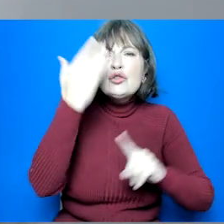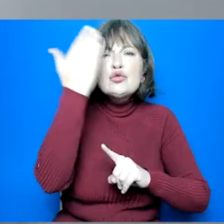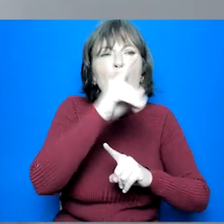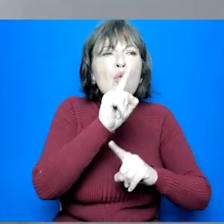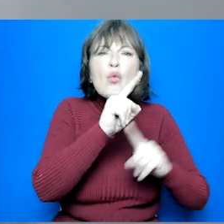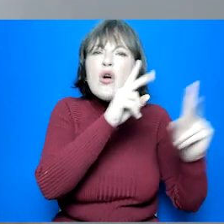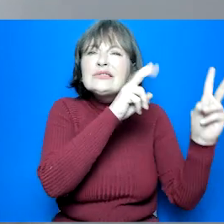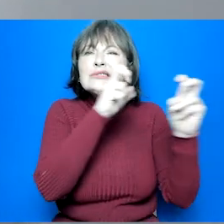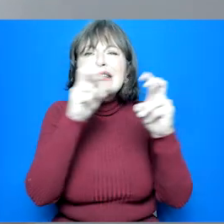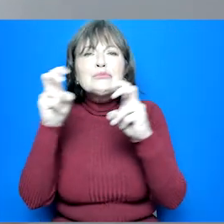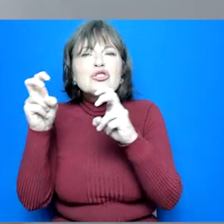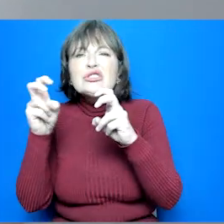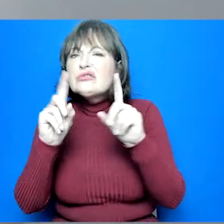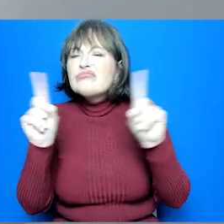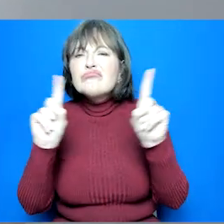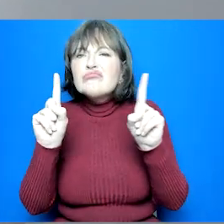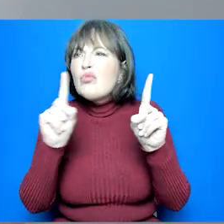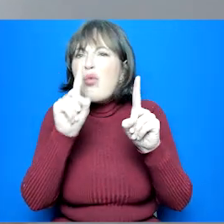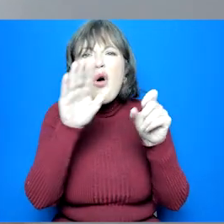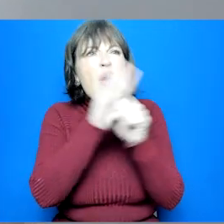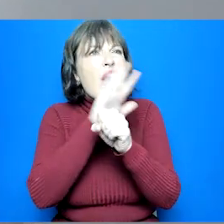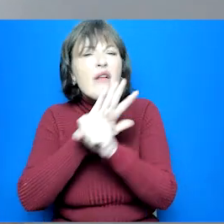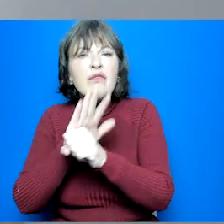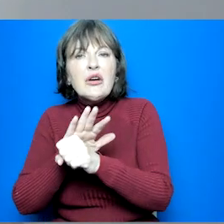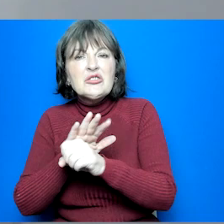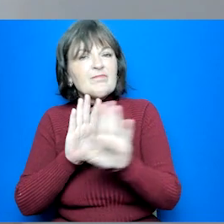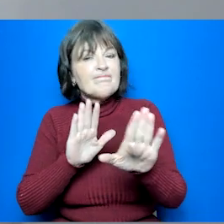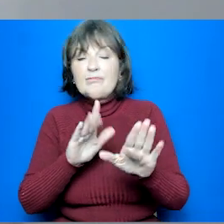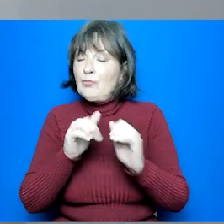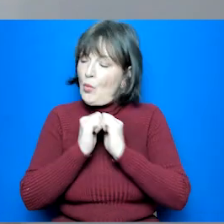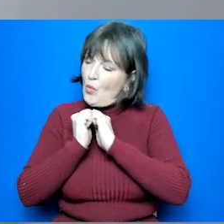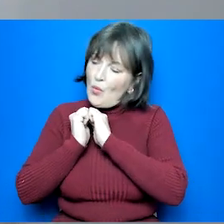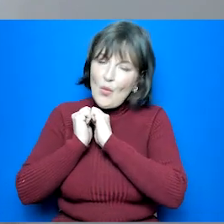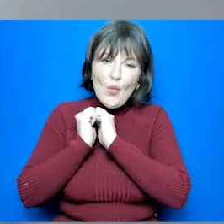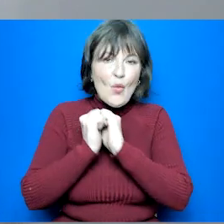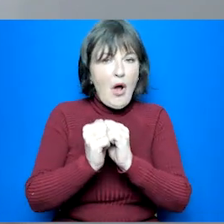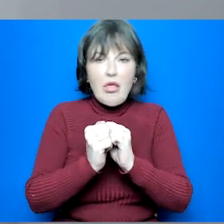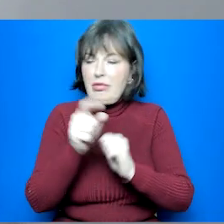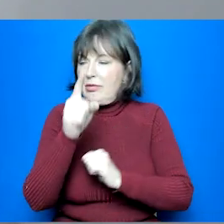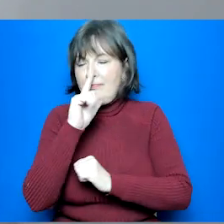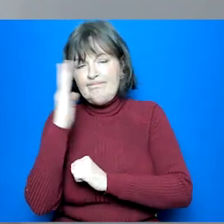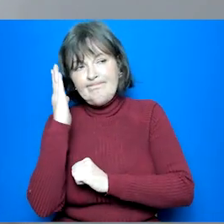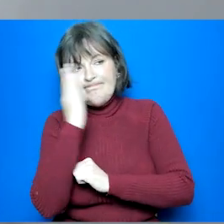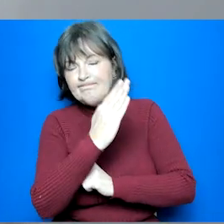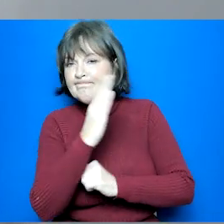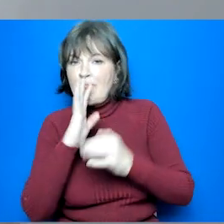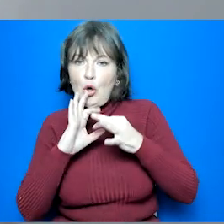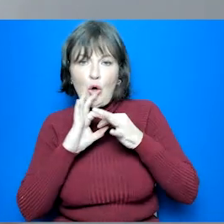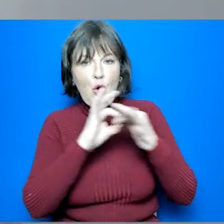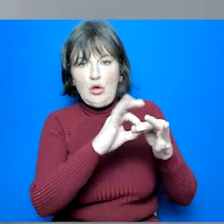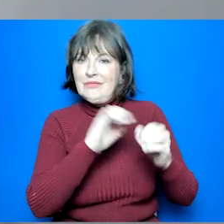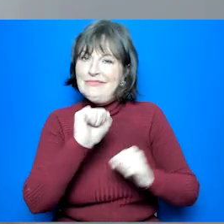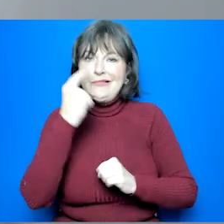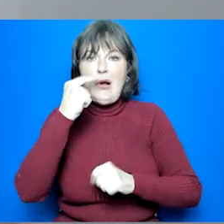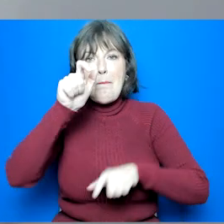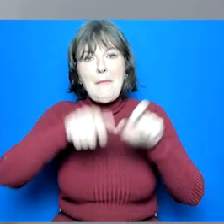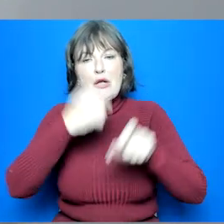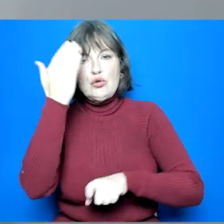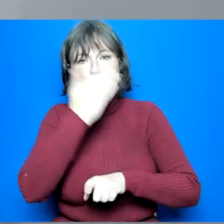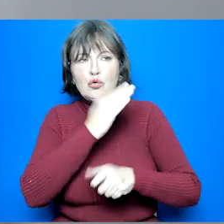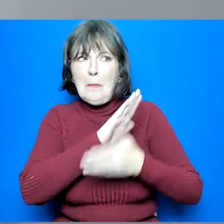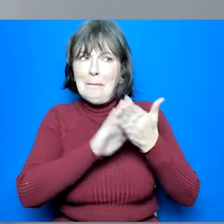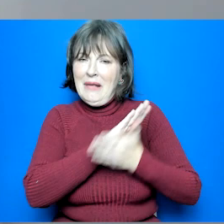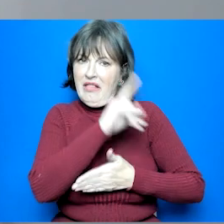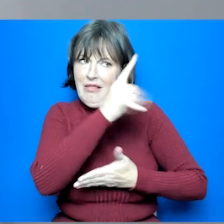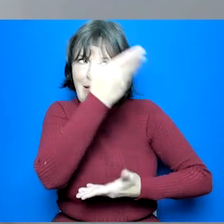to find out about all the topic areas that are covered we'd recommend it was best kind of linking directly with this like your young person's school to